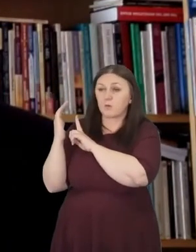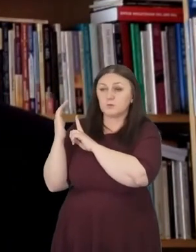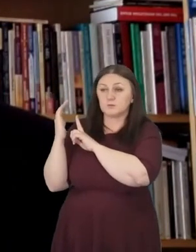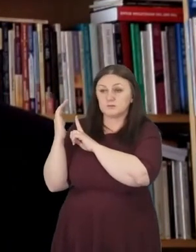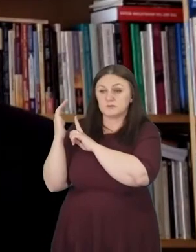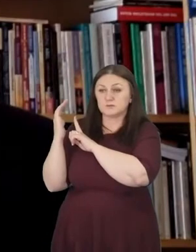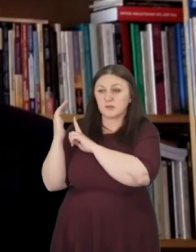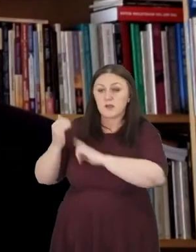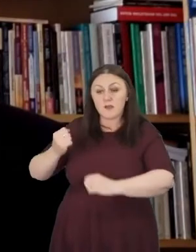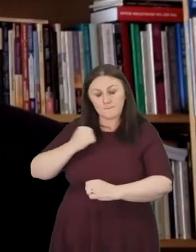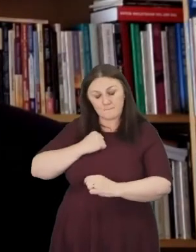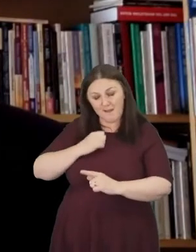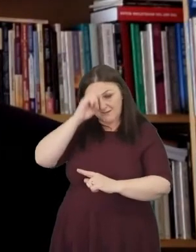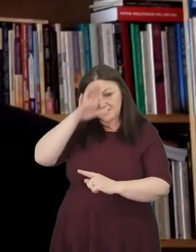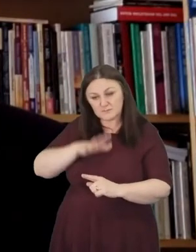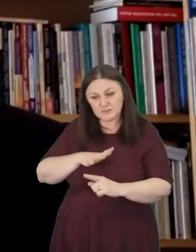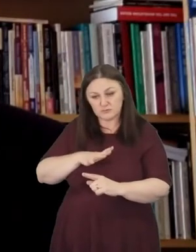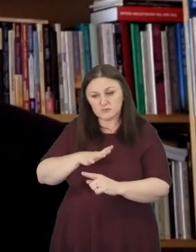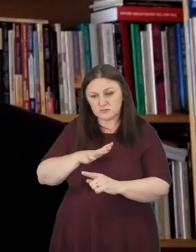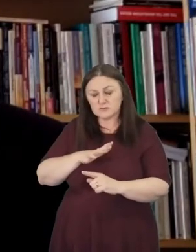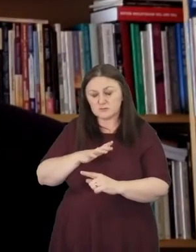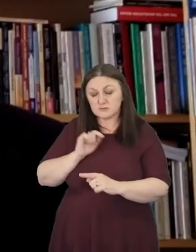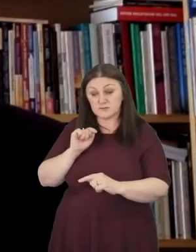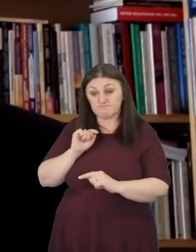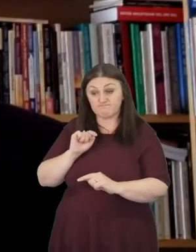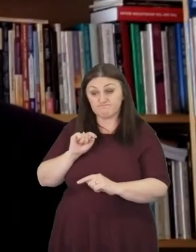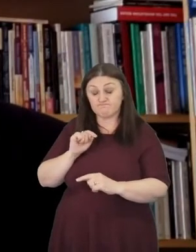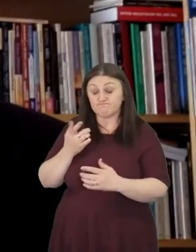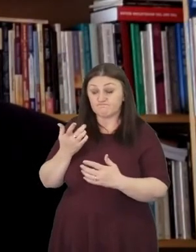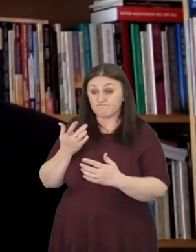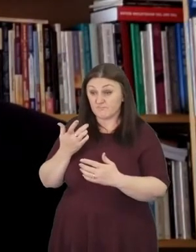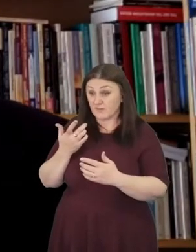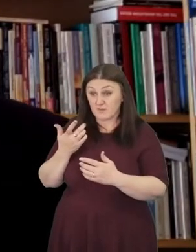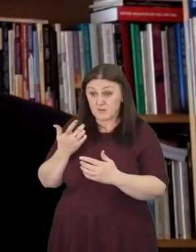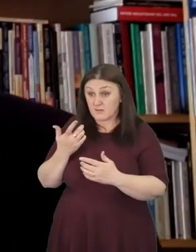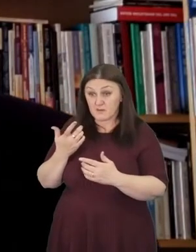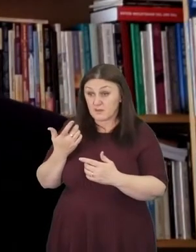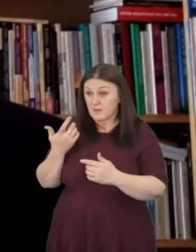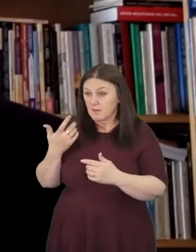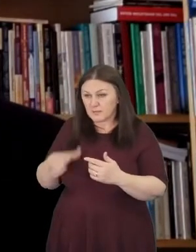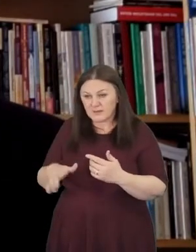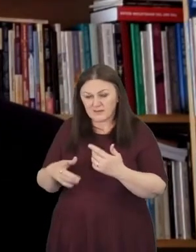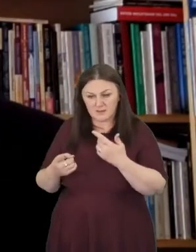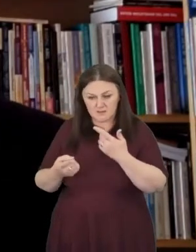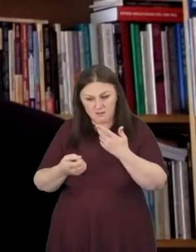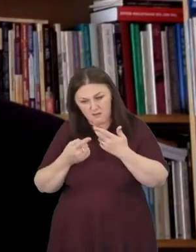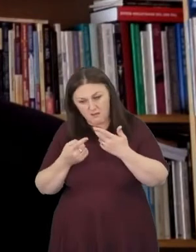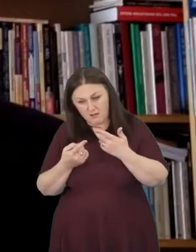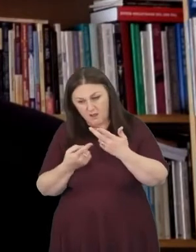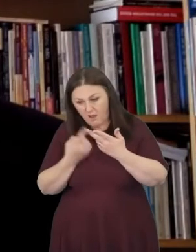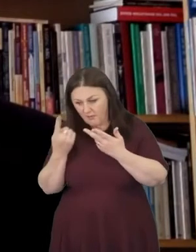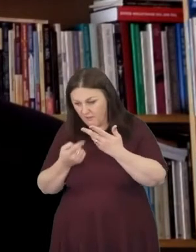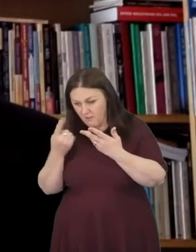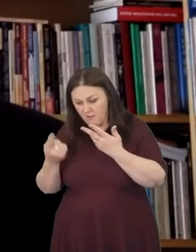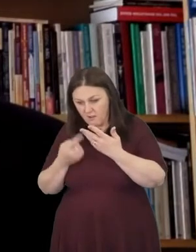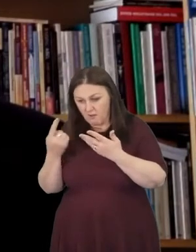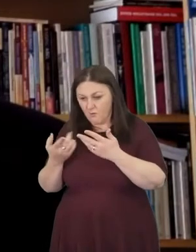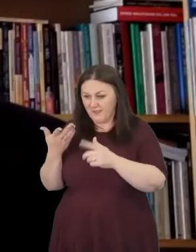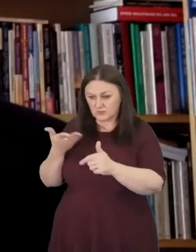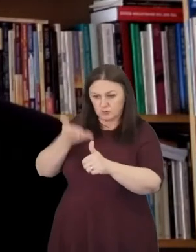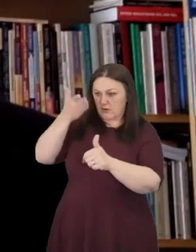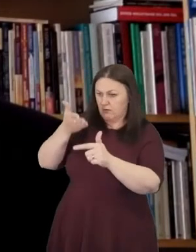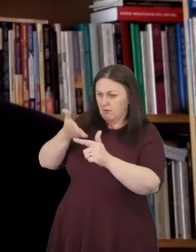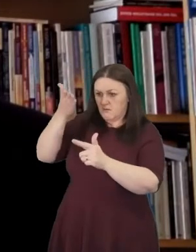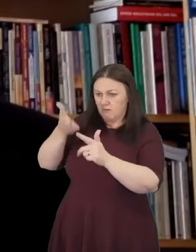experience is that I've had those other dimensions of God's presence that previously